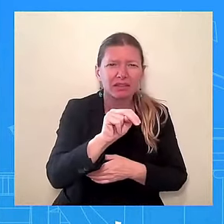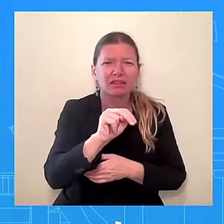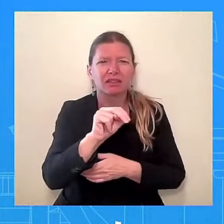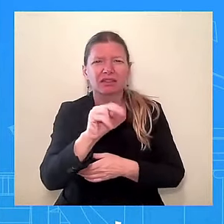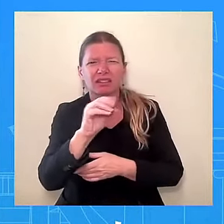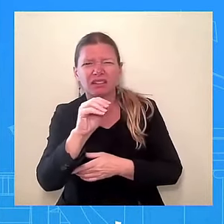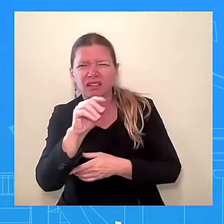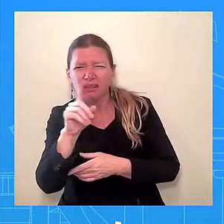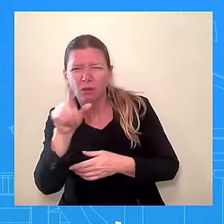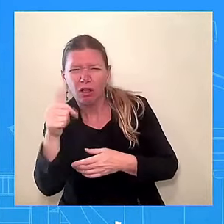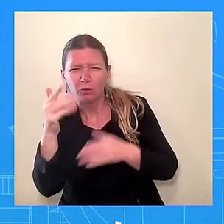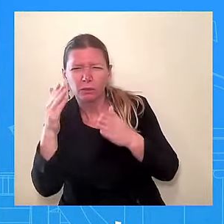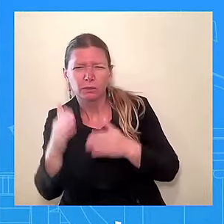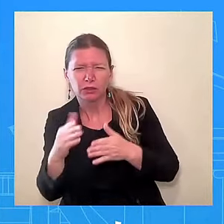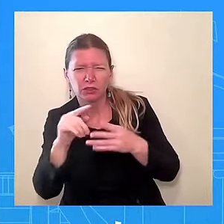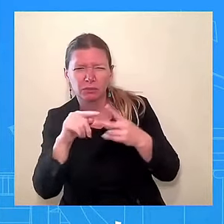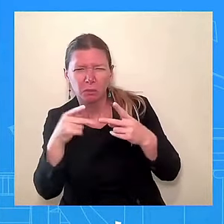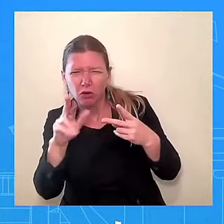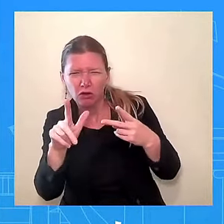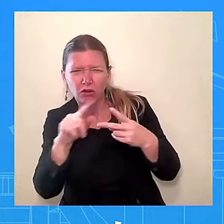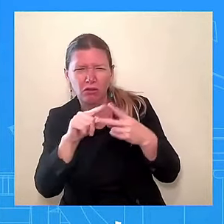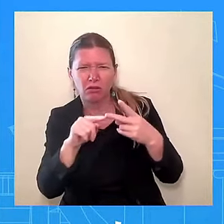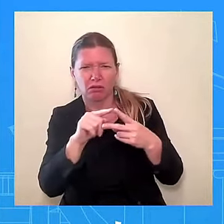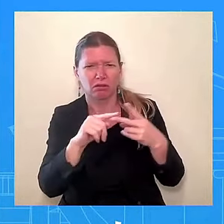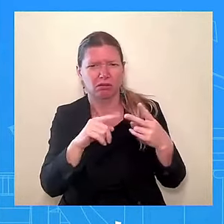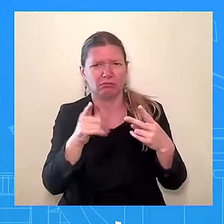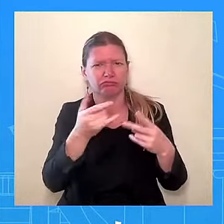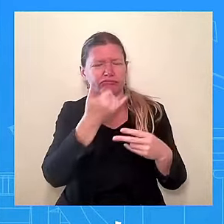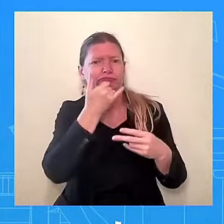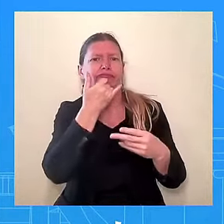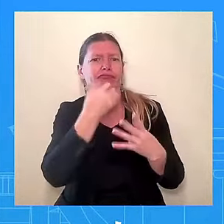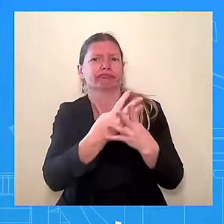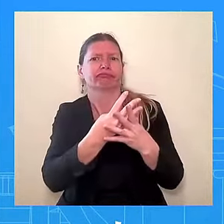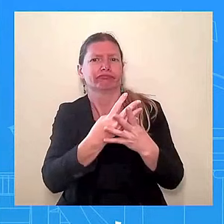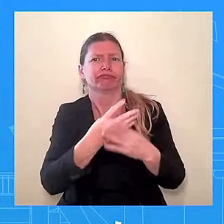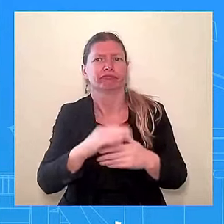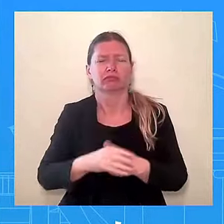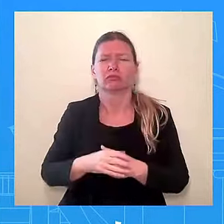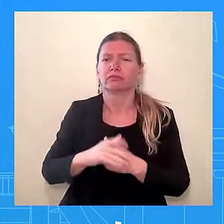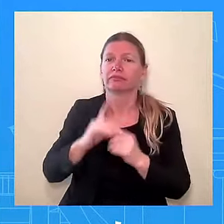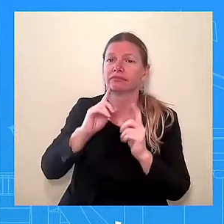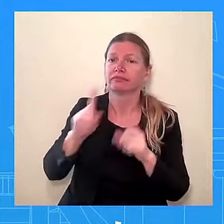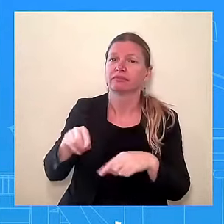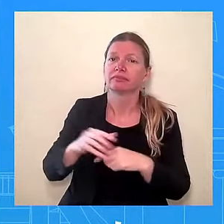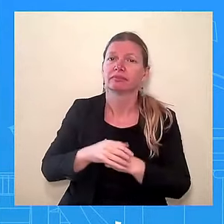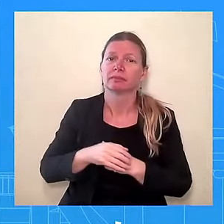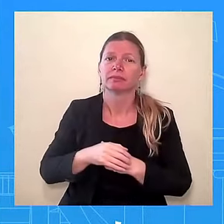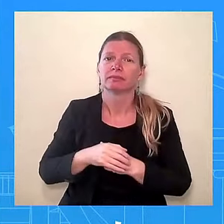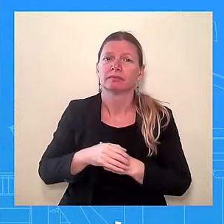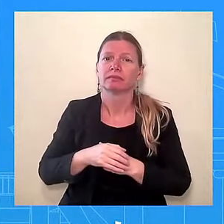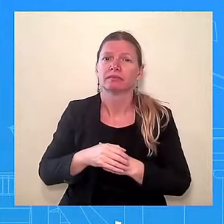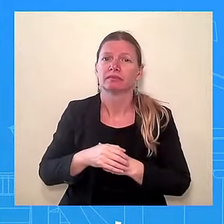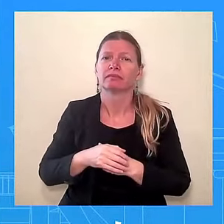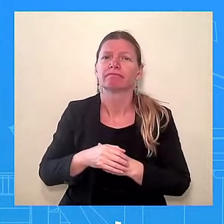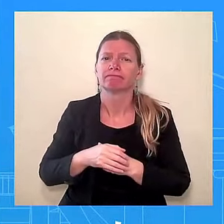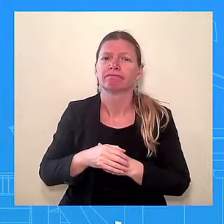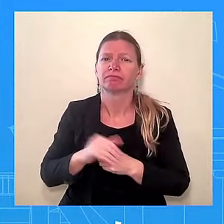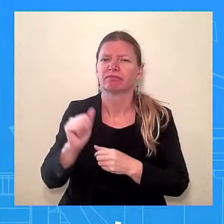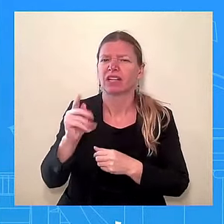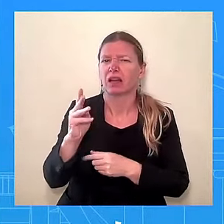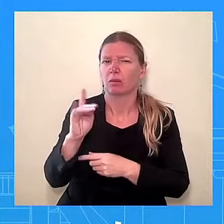Admiral, the Admiral. And, look, what he said was spot on, which is, this is a president